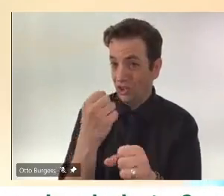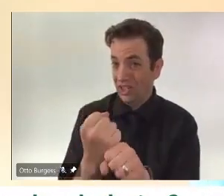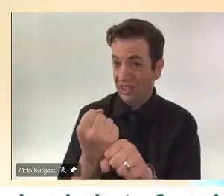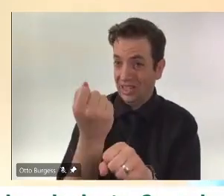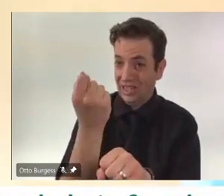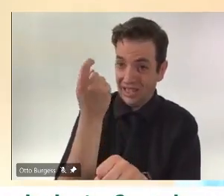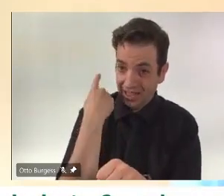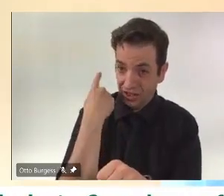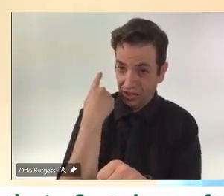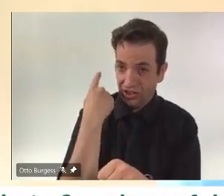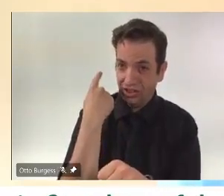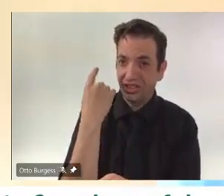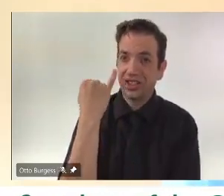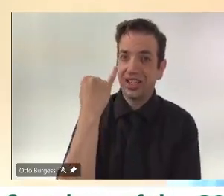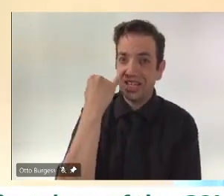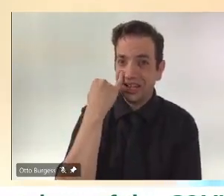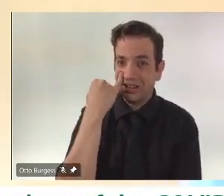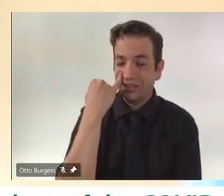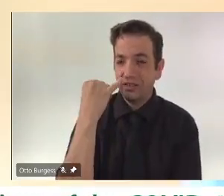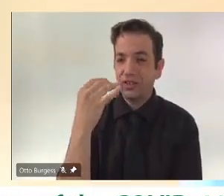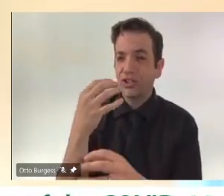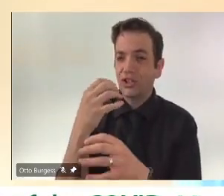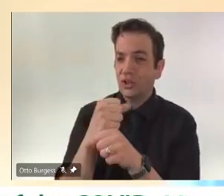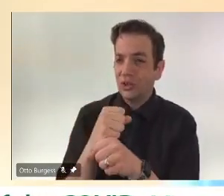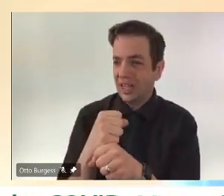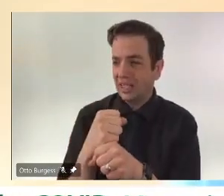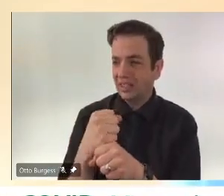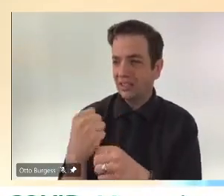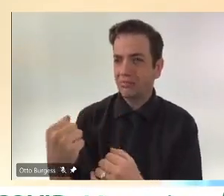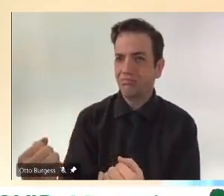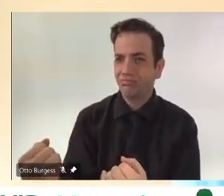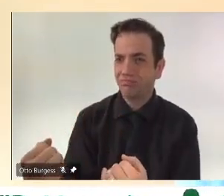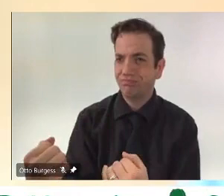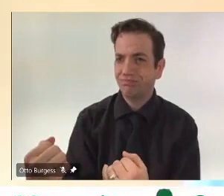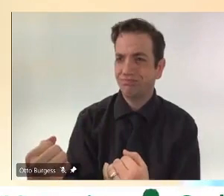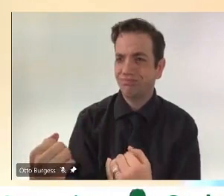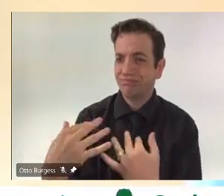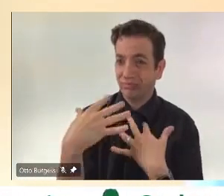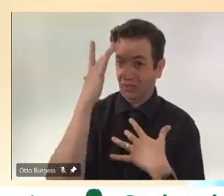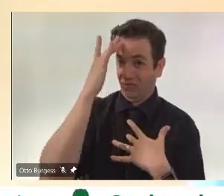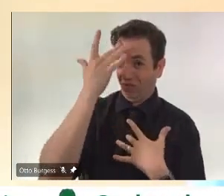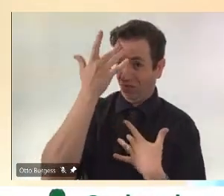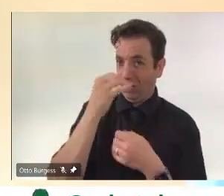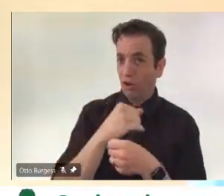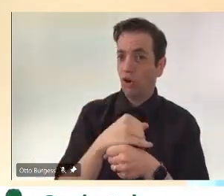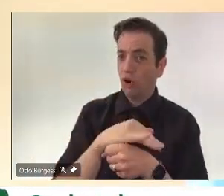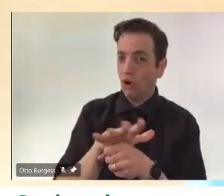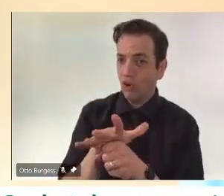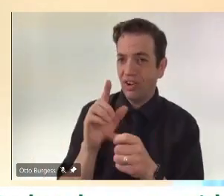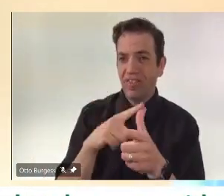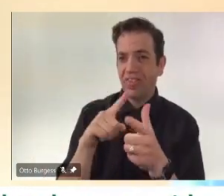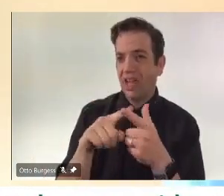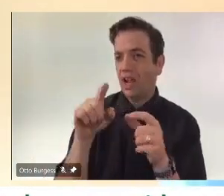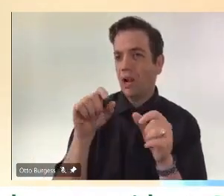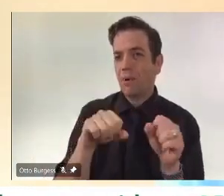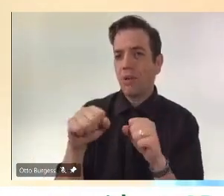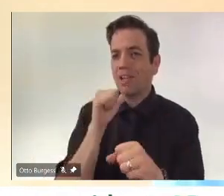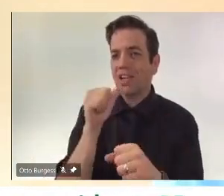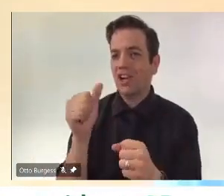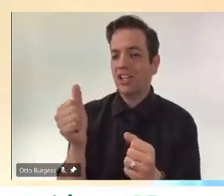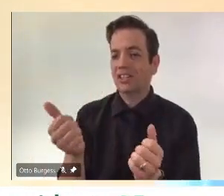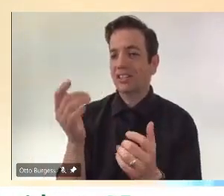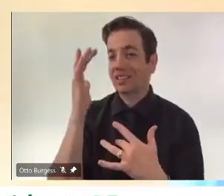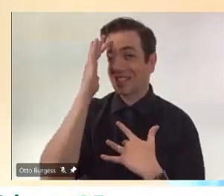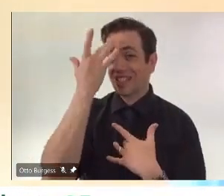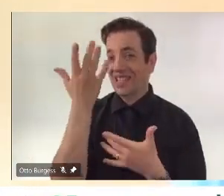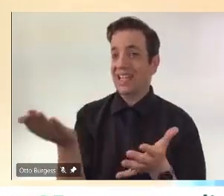you to get reinfected for 90 days. So, when we started vaccinations, because the vaccine supply was so limited, it was appropriate to